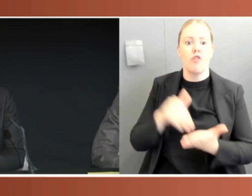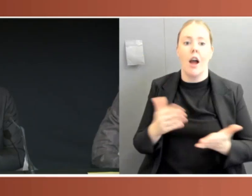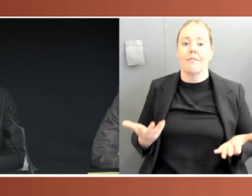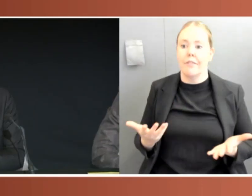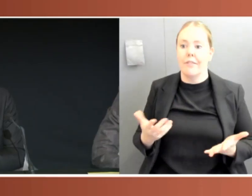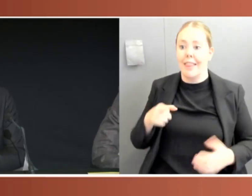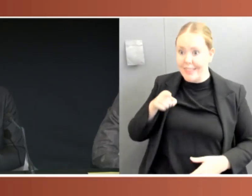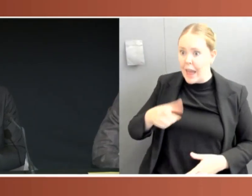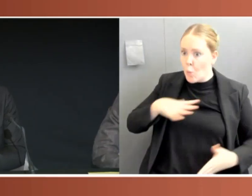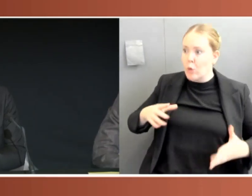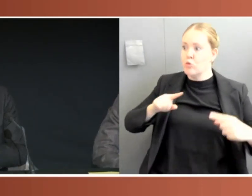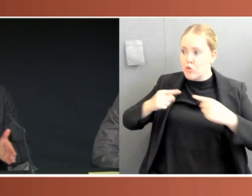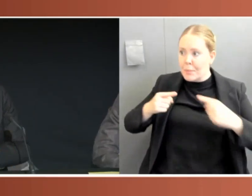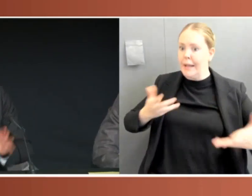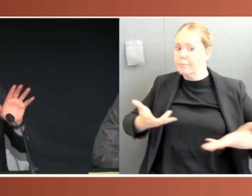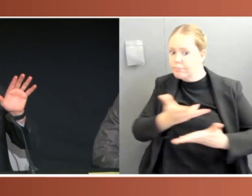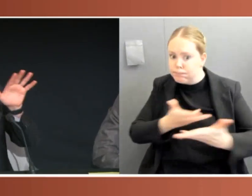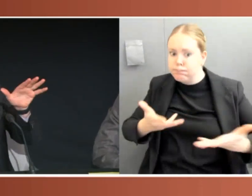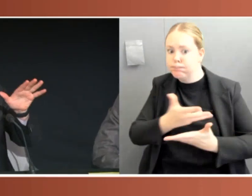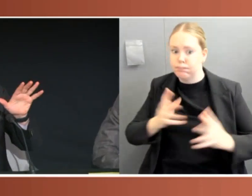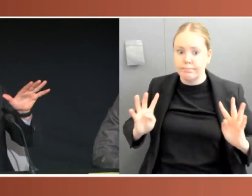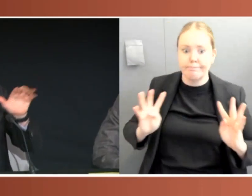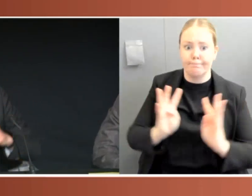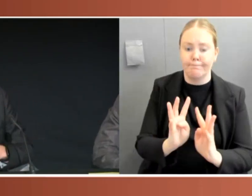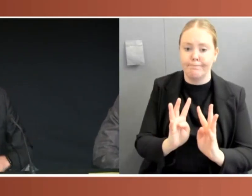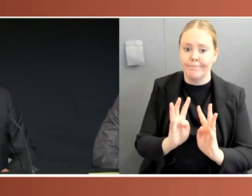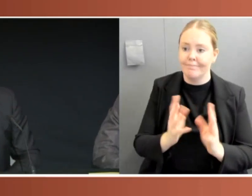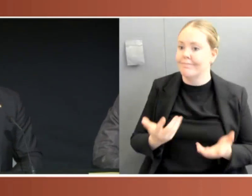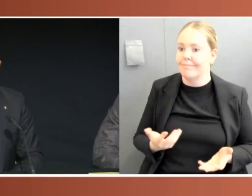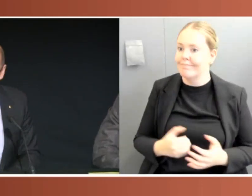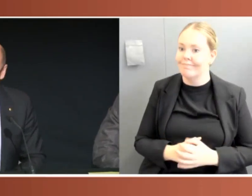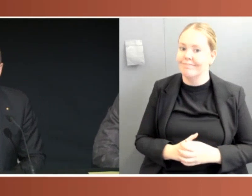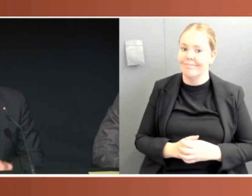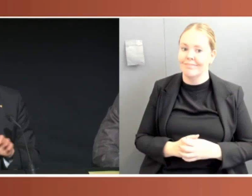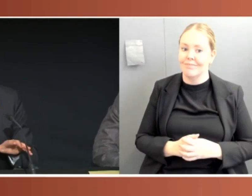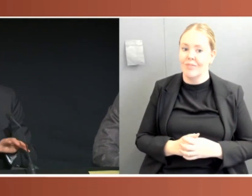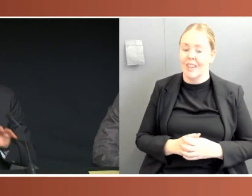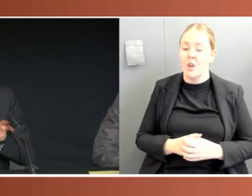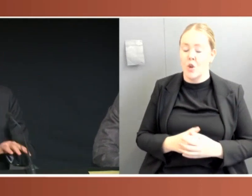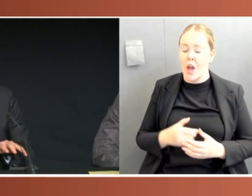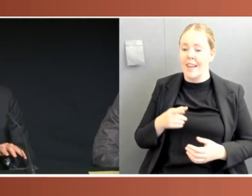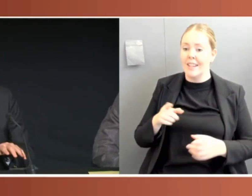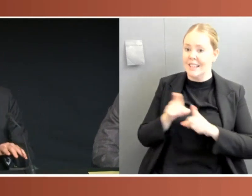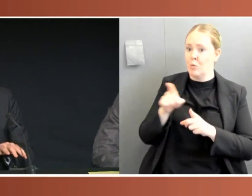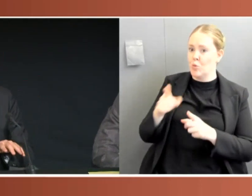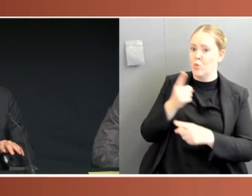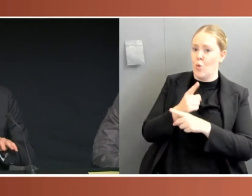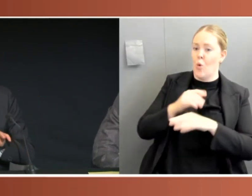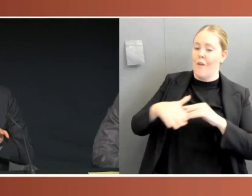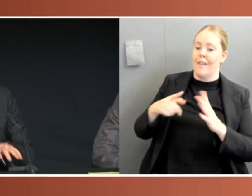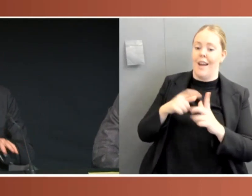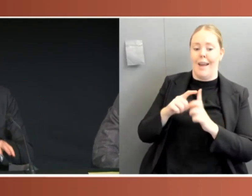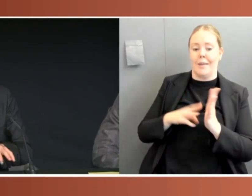to the lockdown. And that's just one. And it went often to the administration points you're saying. And it shows, again, when it comes to parliaments, these are